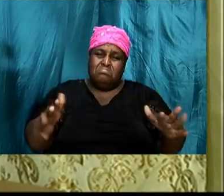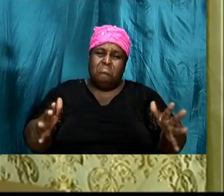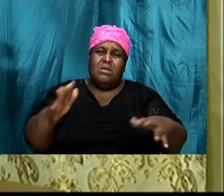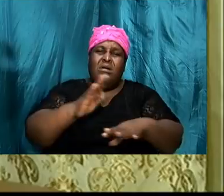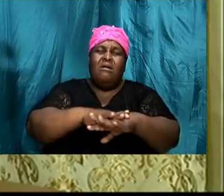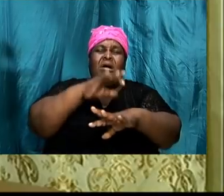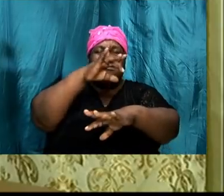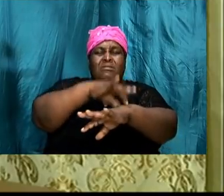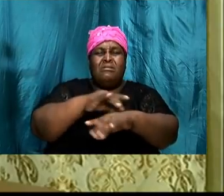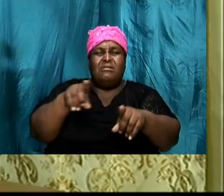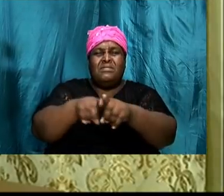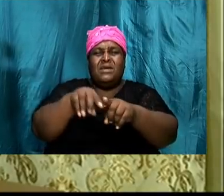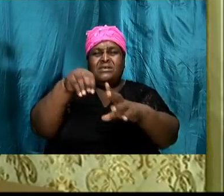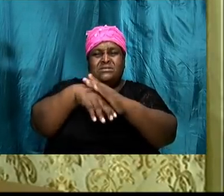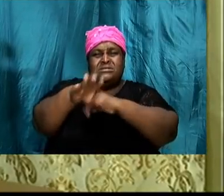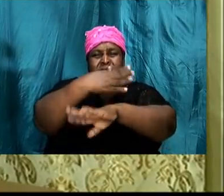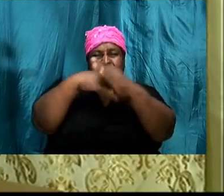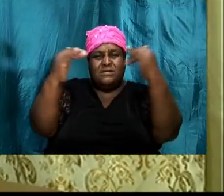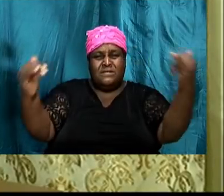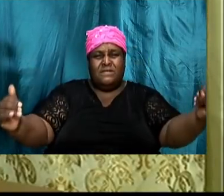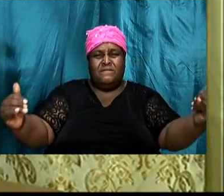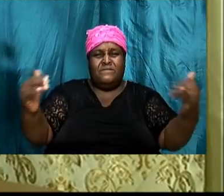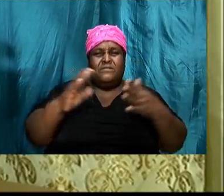as it is in heaven.